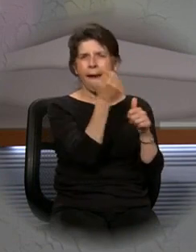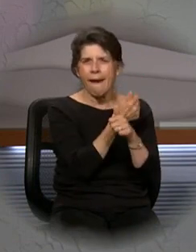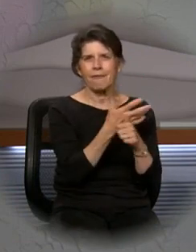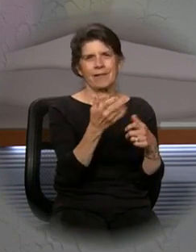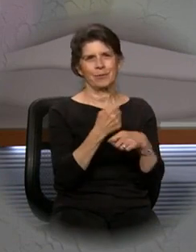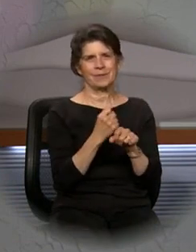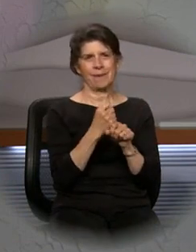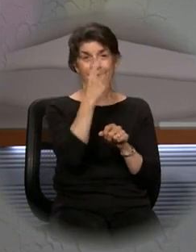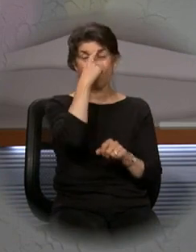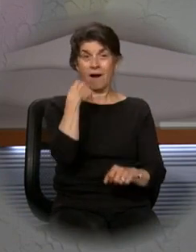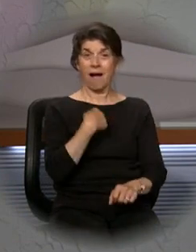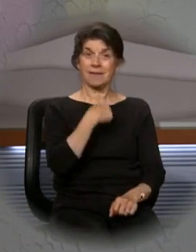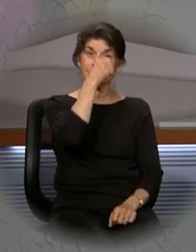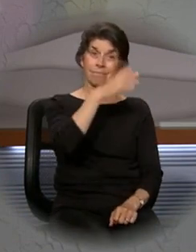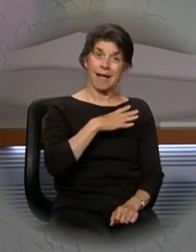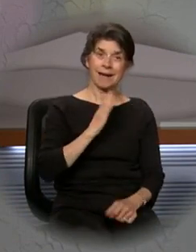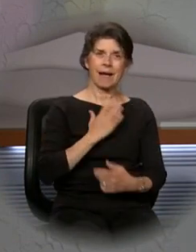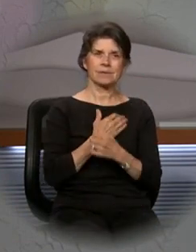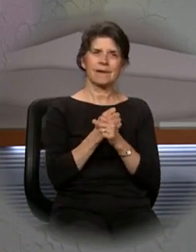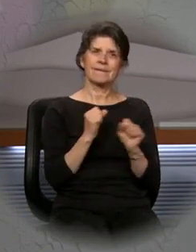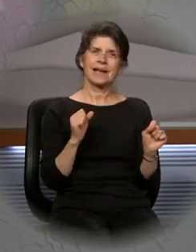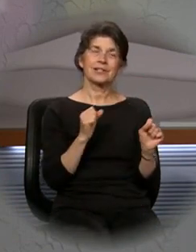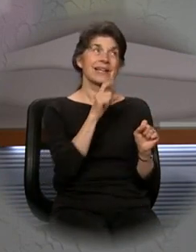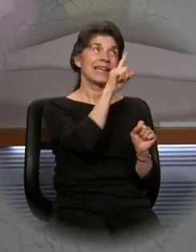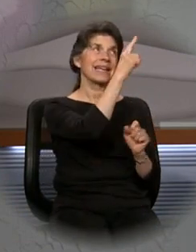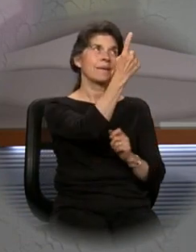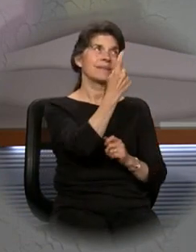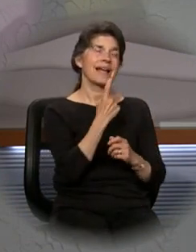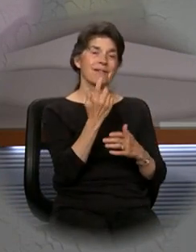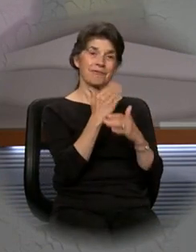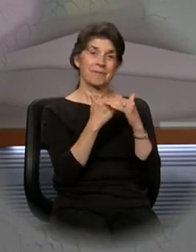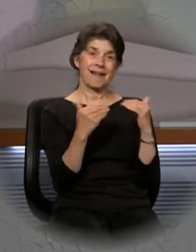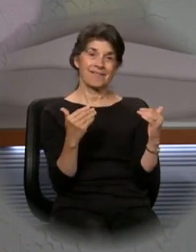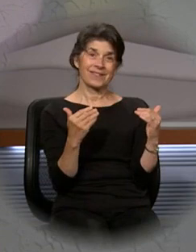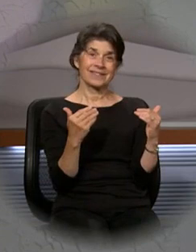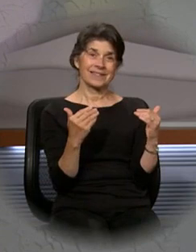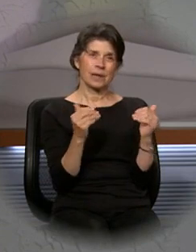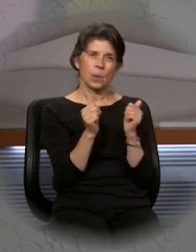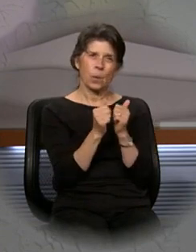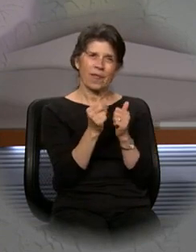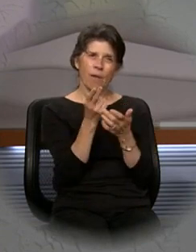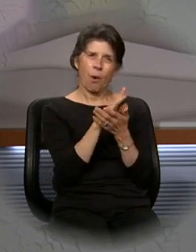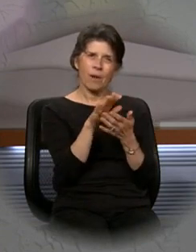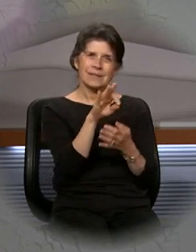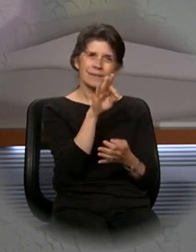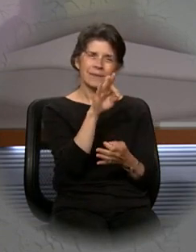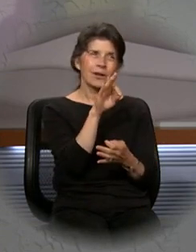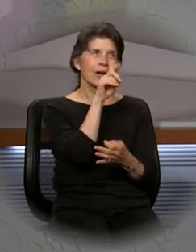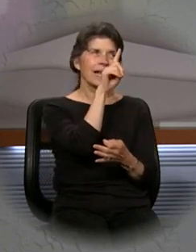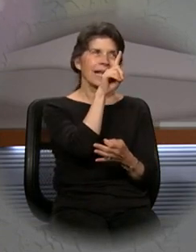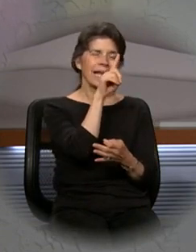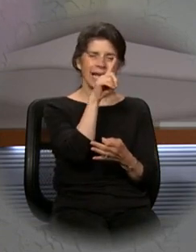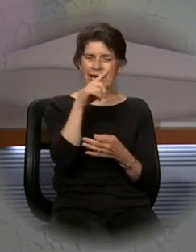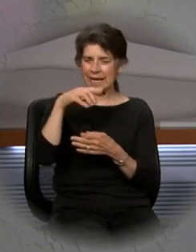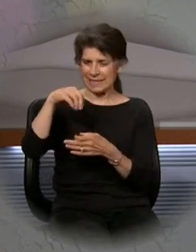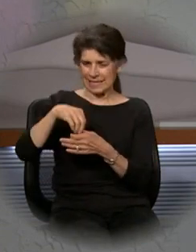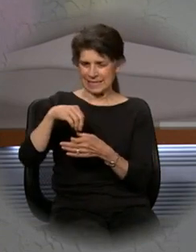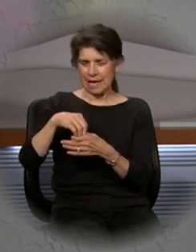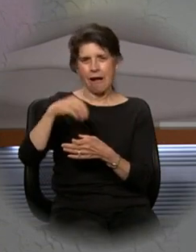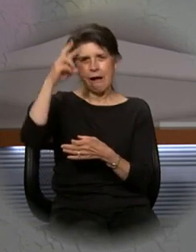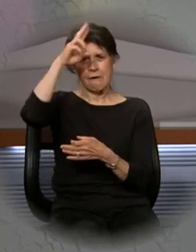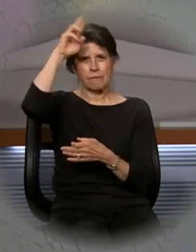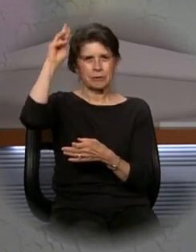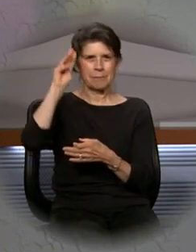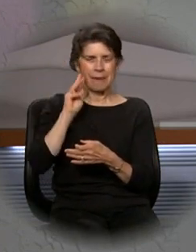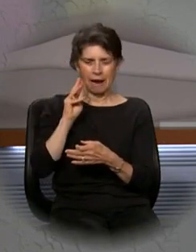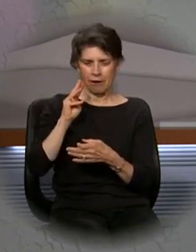made. For us men and for our salvation, he came down from heaven and by the Holy Spirit was incarnate of the Virgin Mary